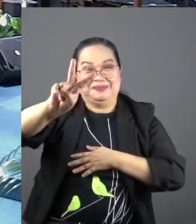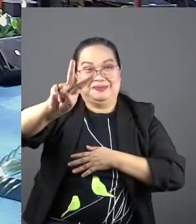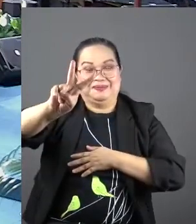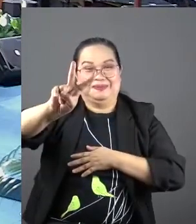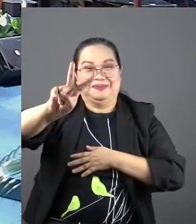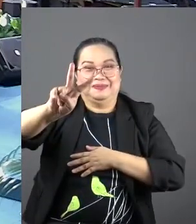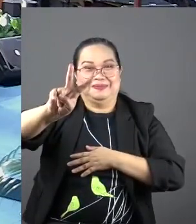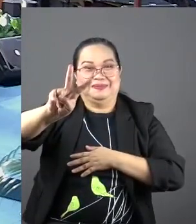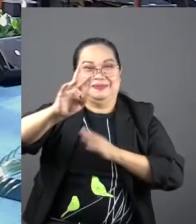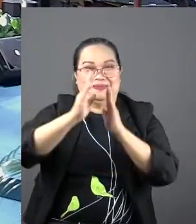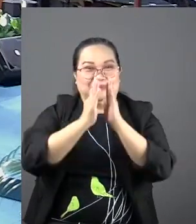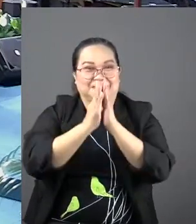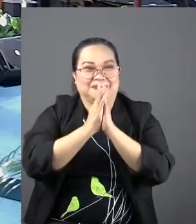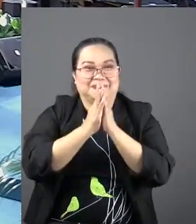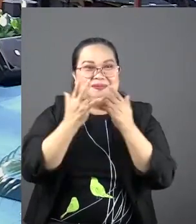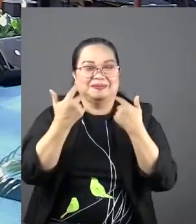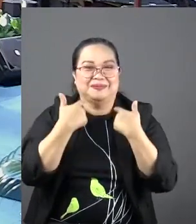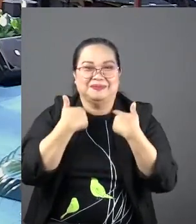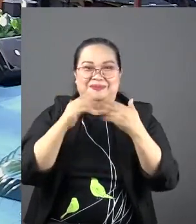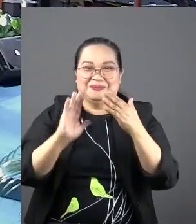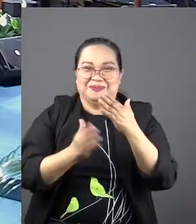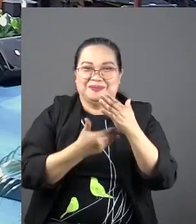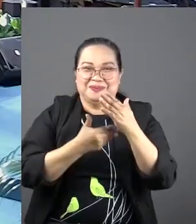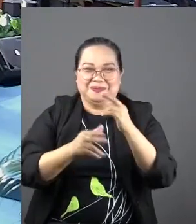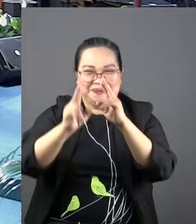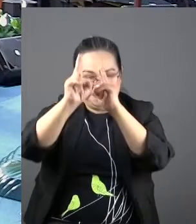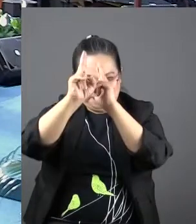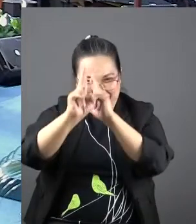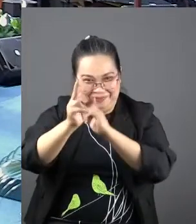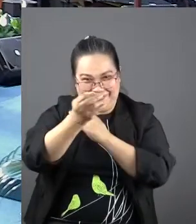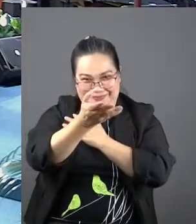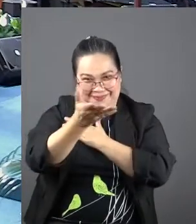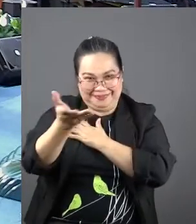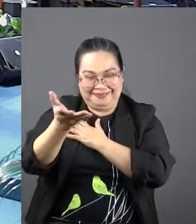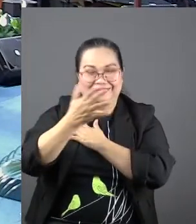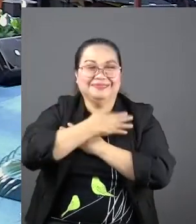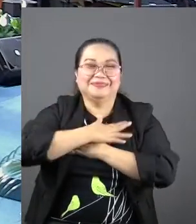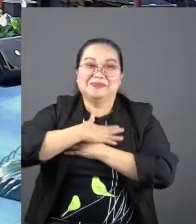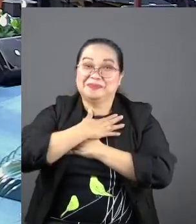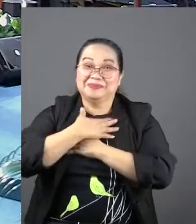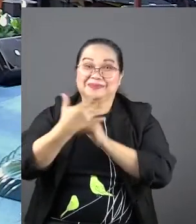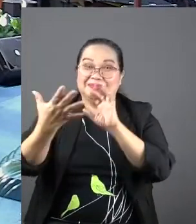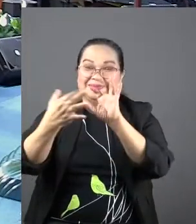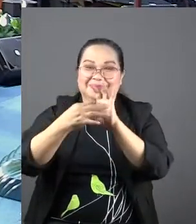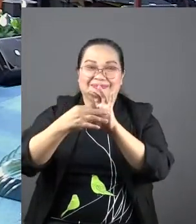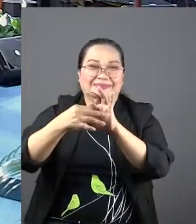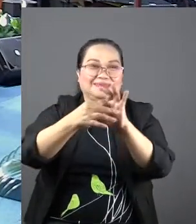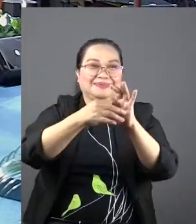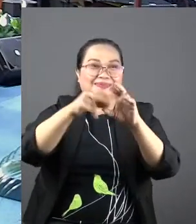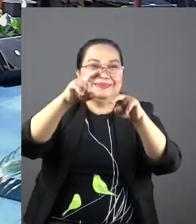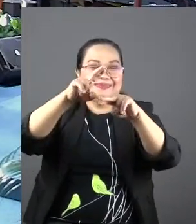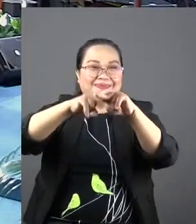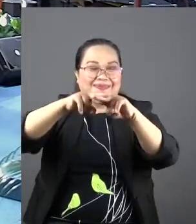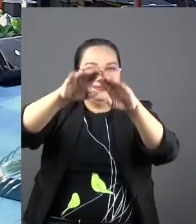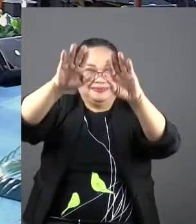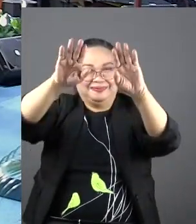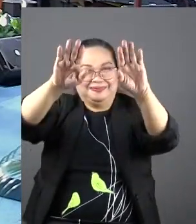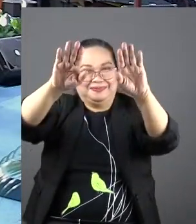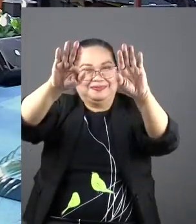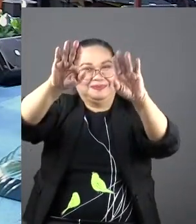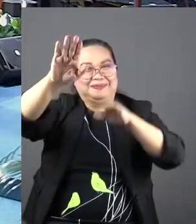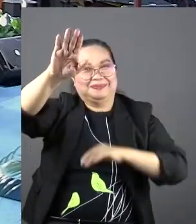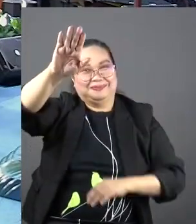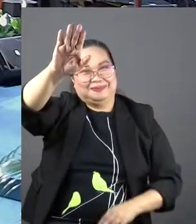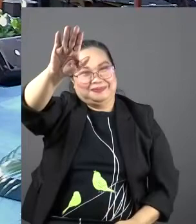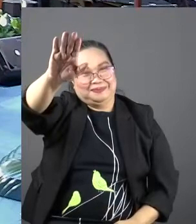after I pray for you, there will be a song to honor you. Will you please join me, those of you sitting down and praying for our moms? Will you raise your